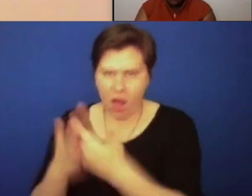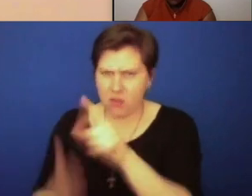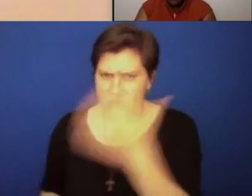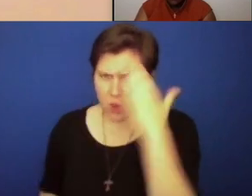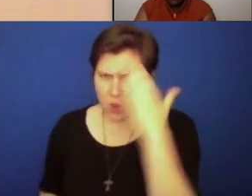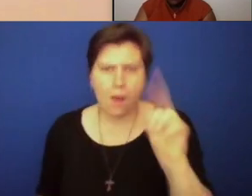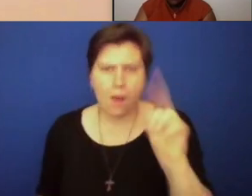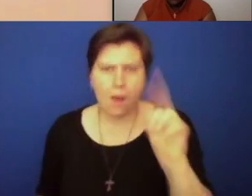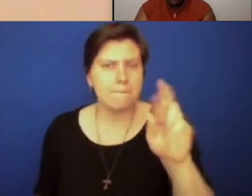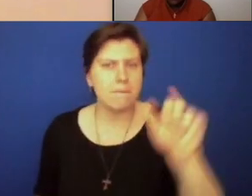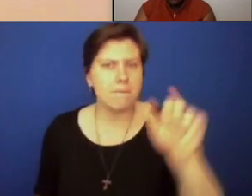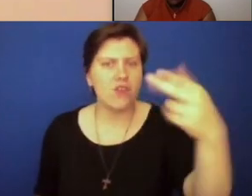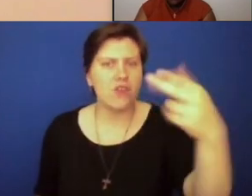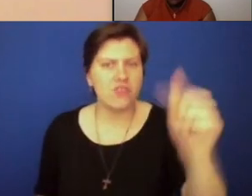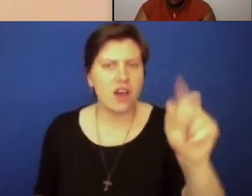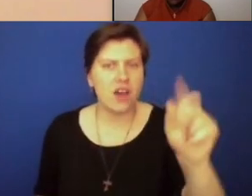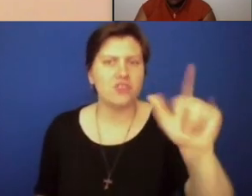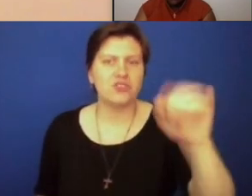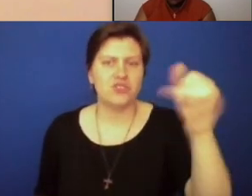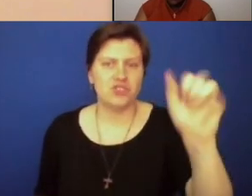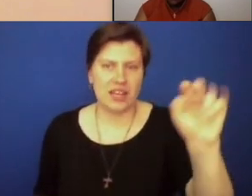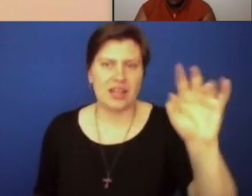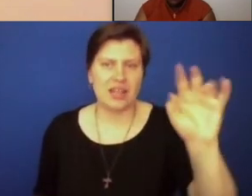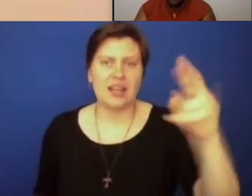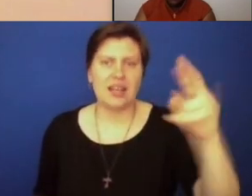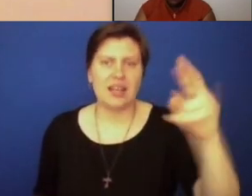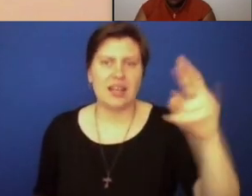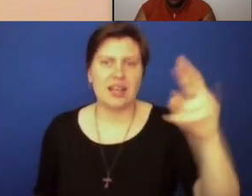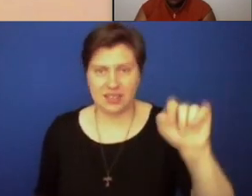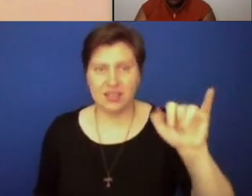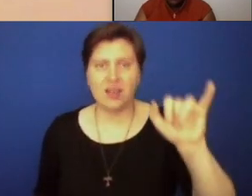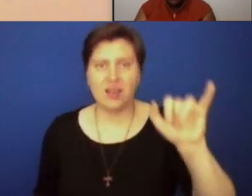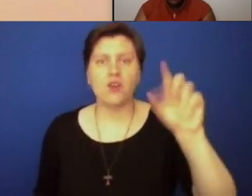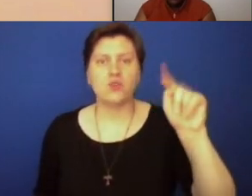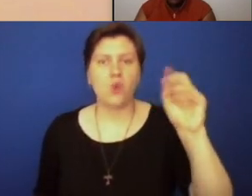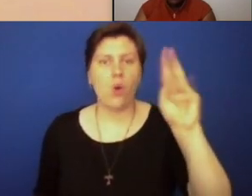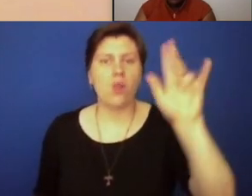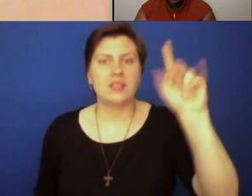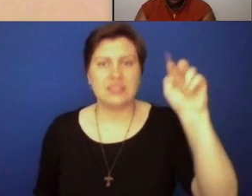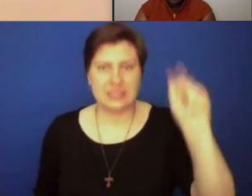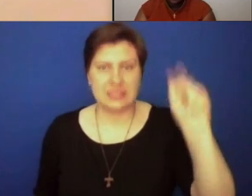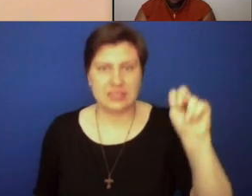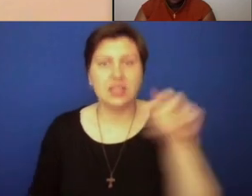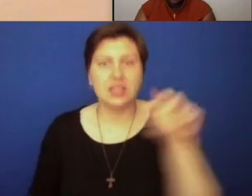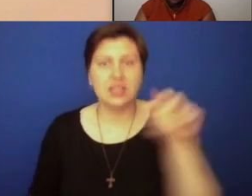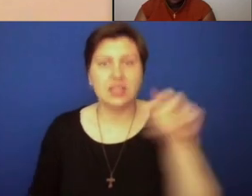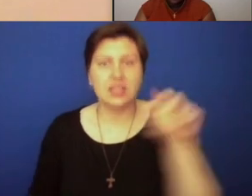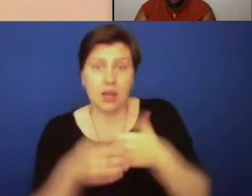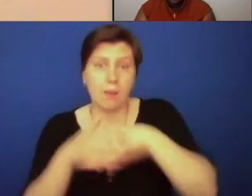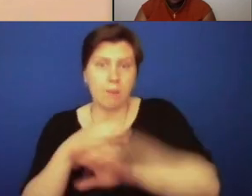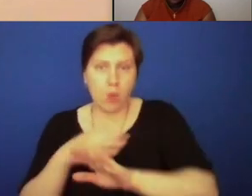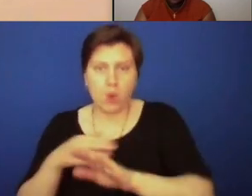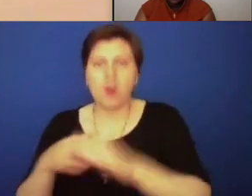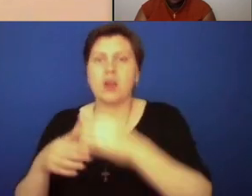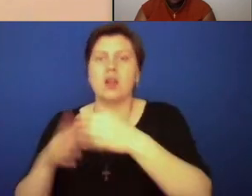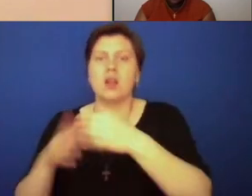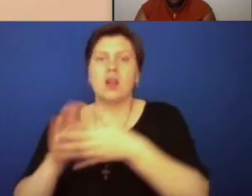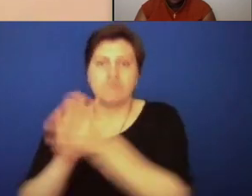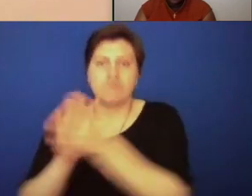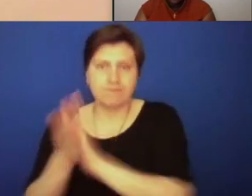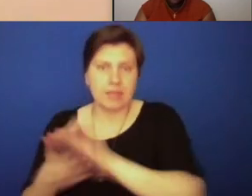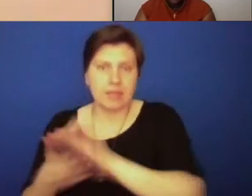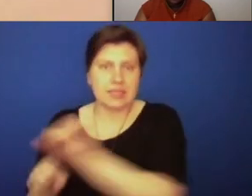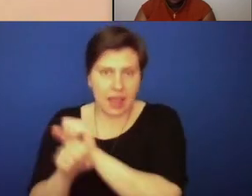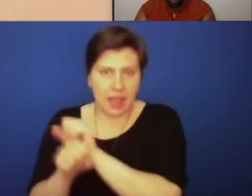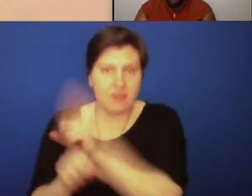Her name is Martha Jane Chisley Tolton. She is the mother of venerable Augustus Tolton. She is a woman who was born into slavery,